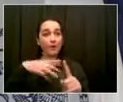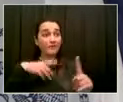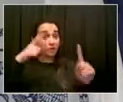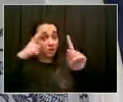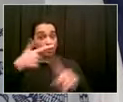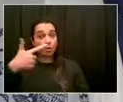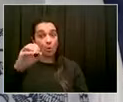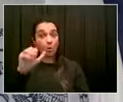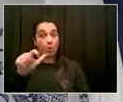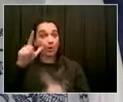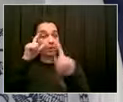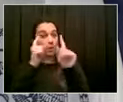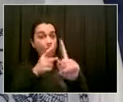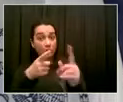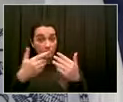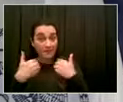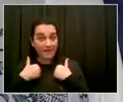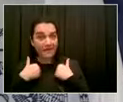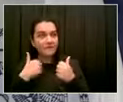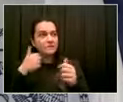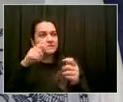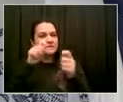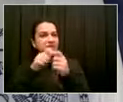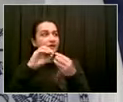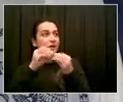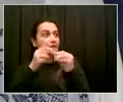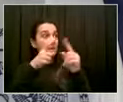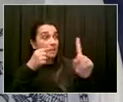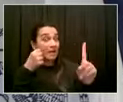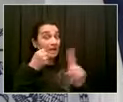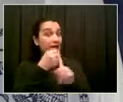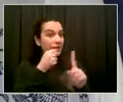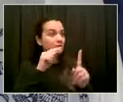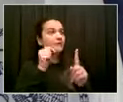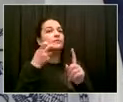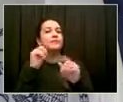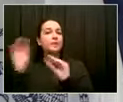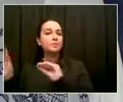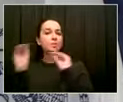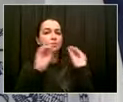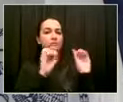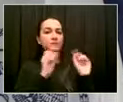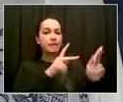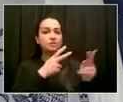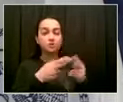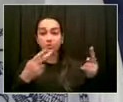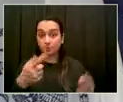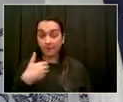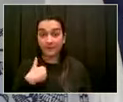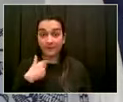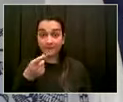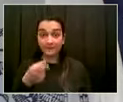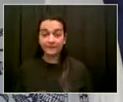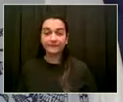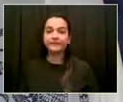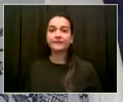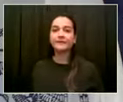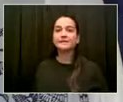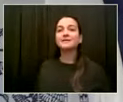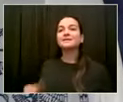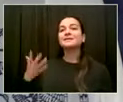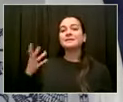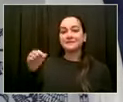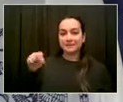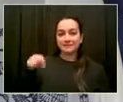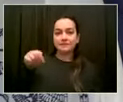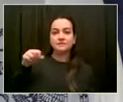it's definitely connected, Dave. It's connected to the health care situation overall. Obviously, we're looking for the sign off